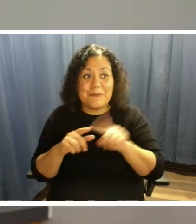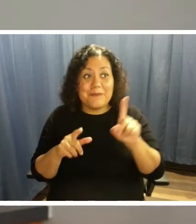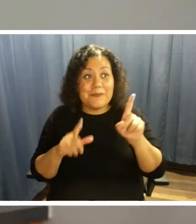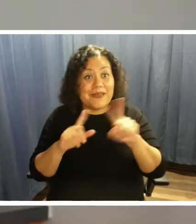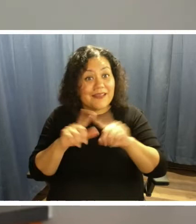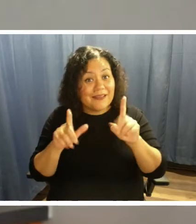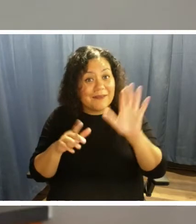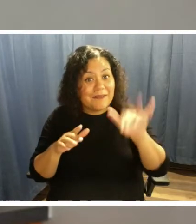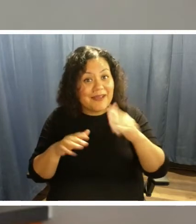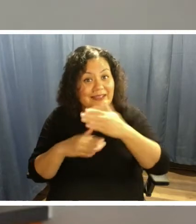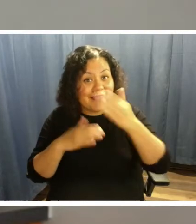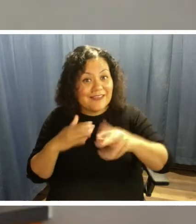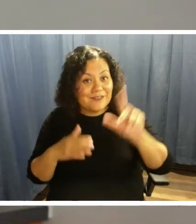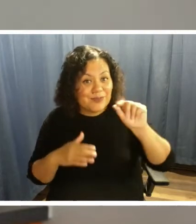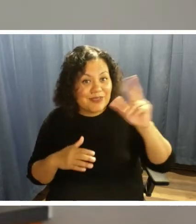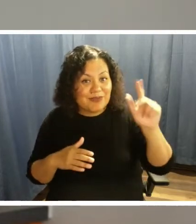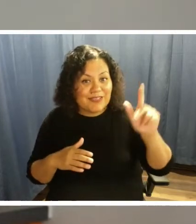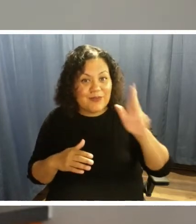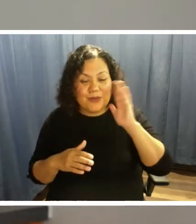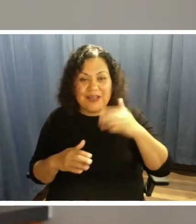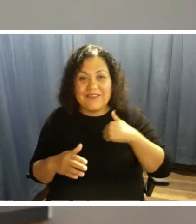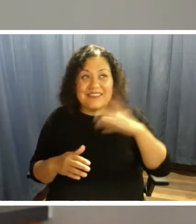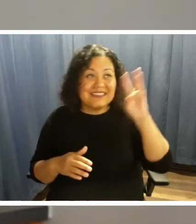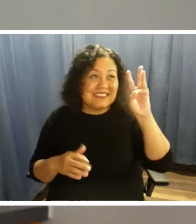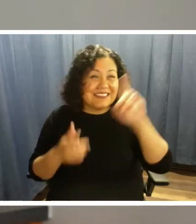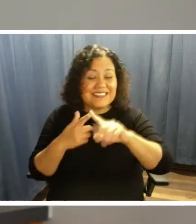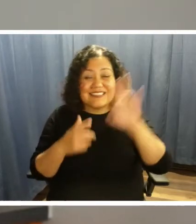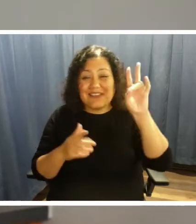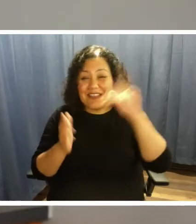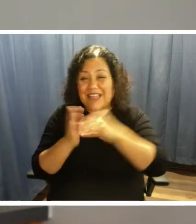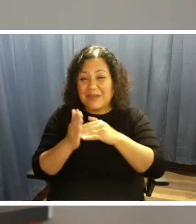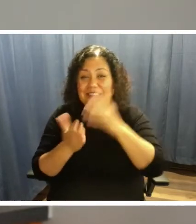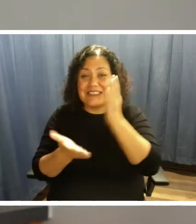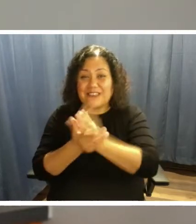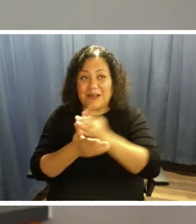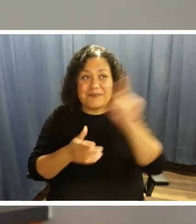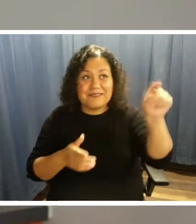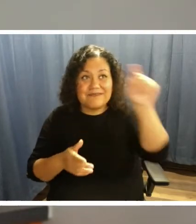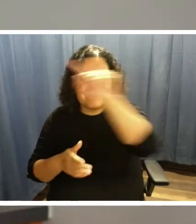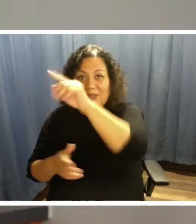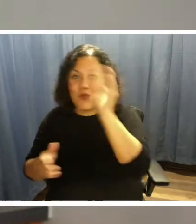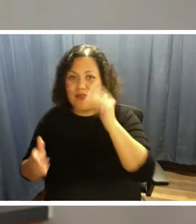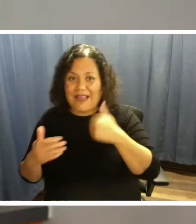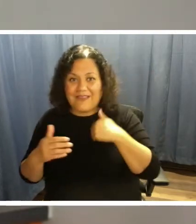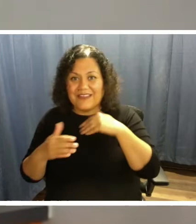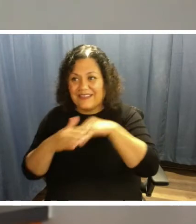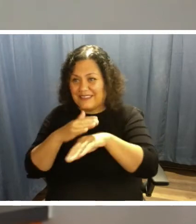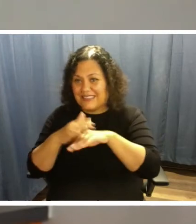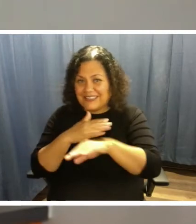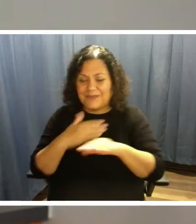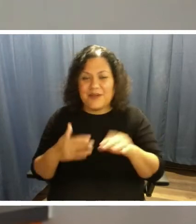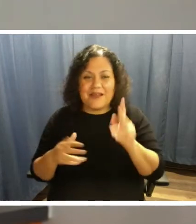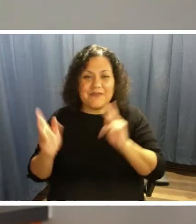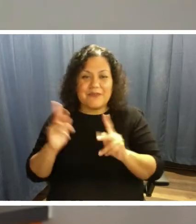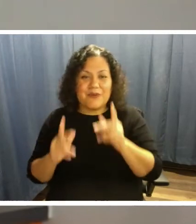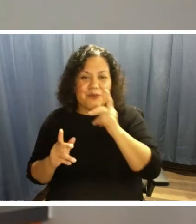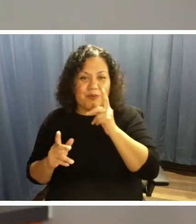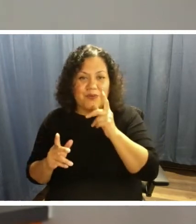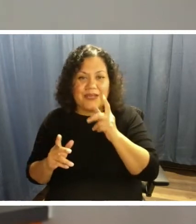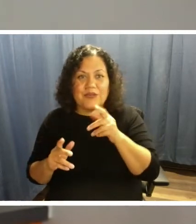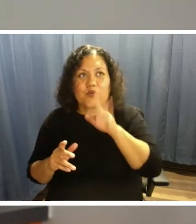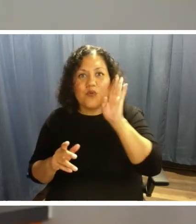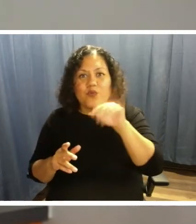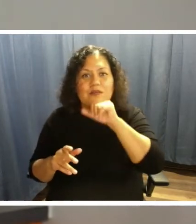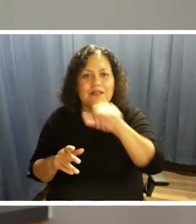at like 6,000, 7,000 stops. And what a boon for the tourist industry. Oh, yes. Are people who come to San Antonio using